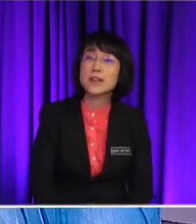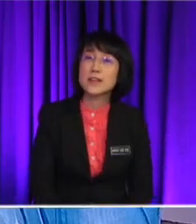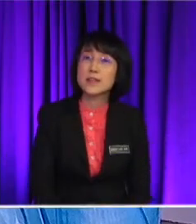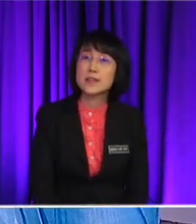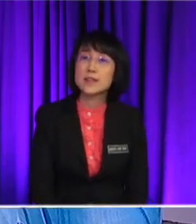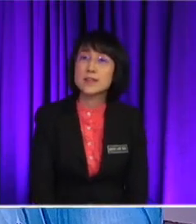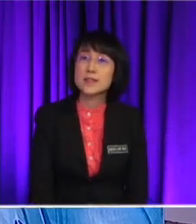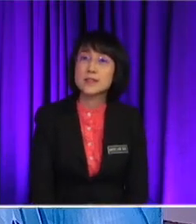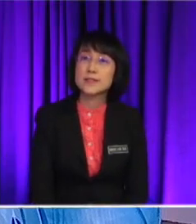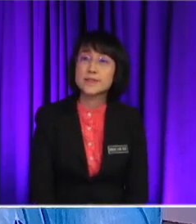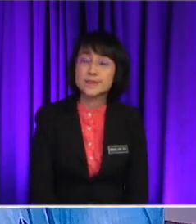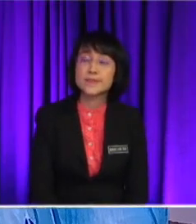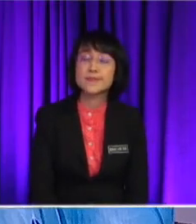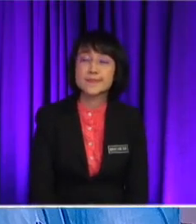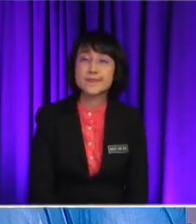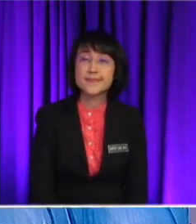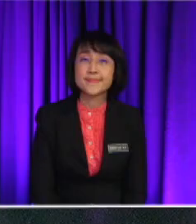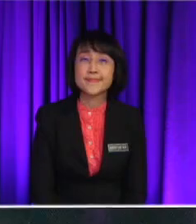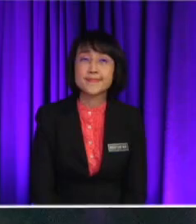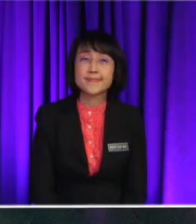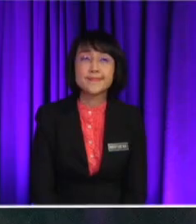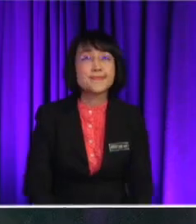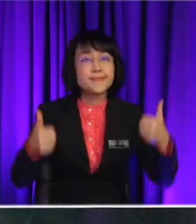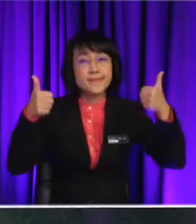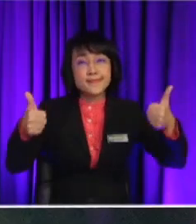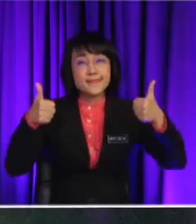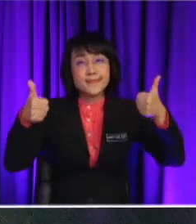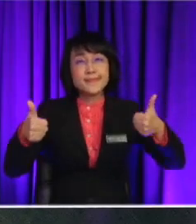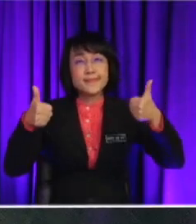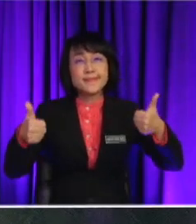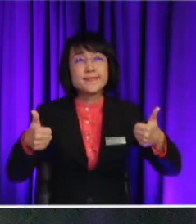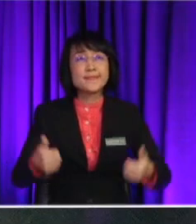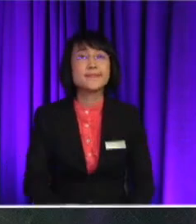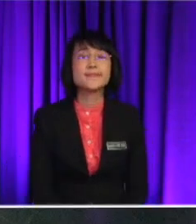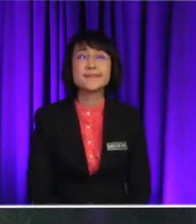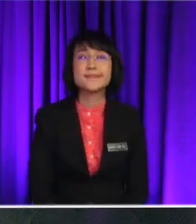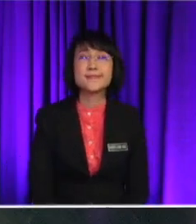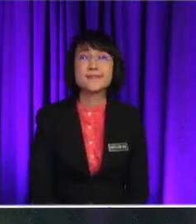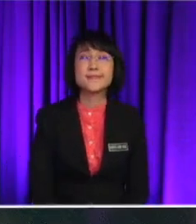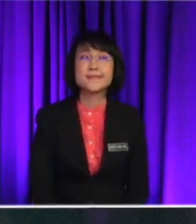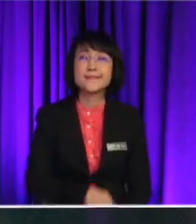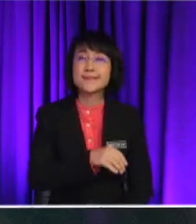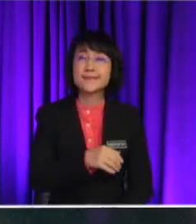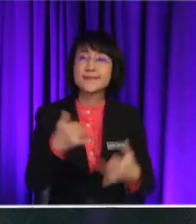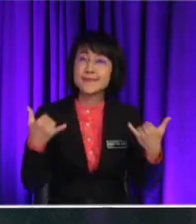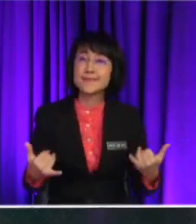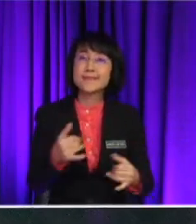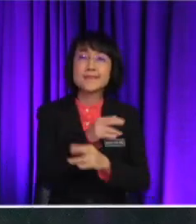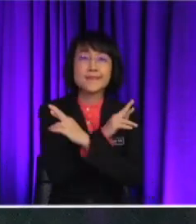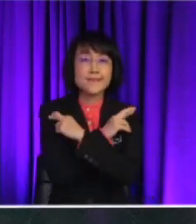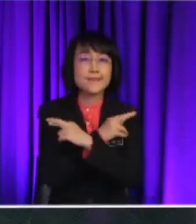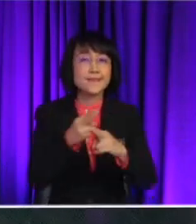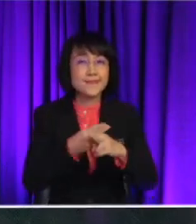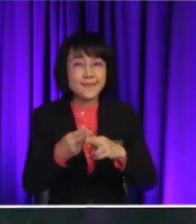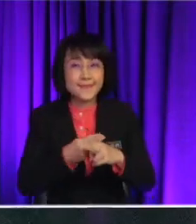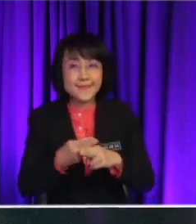and what is their opinions on this? Yeah Alright, well done everyone Right now, I think everyone deserves a short break Let's short break Back to you after this